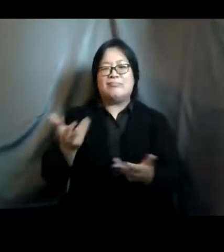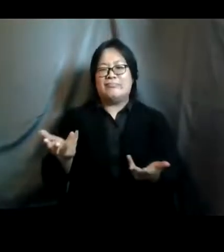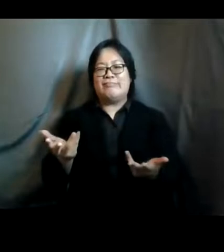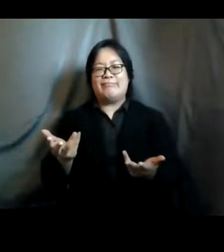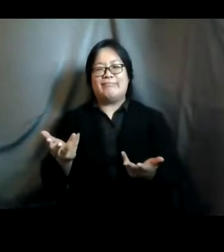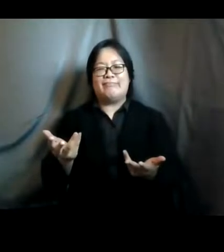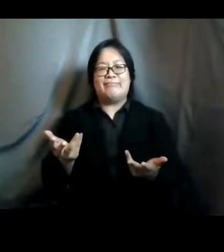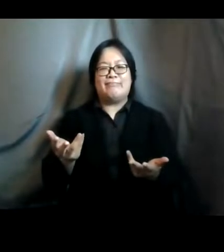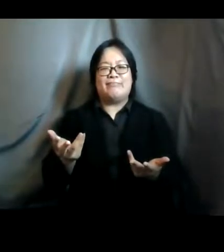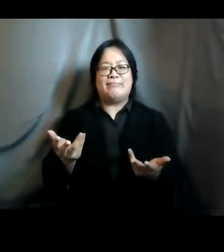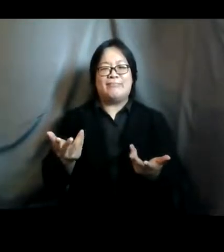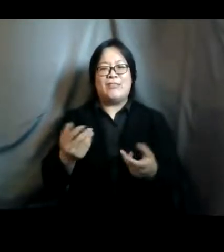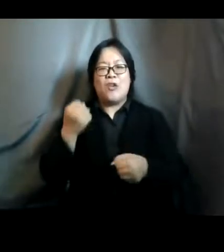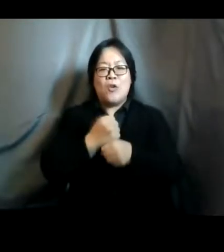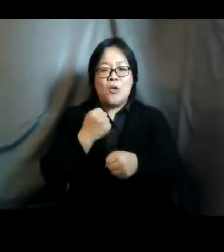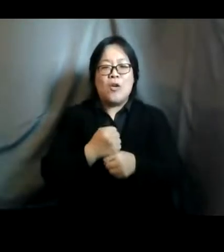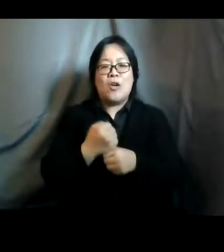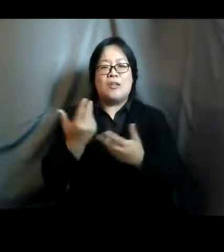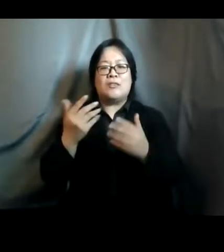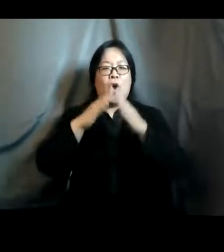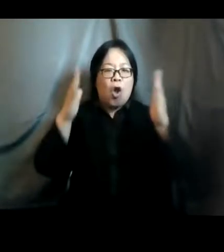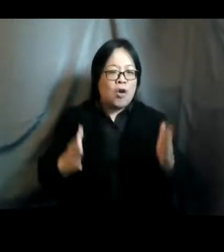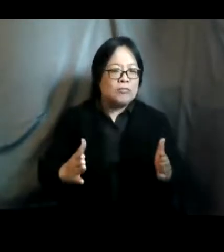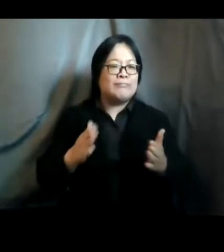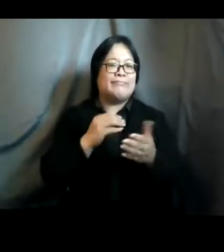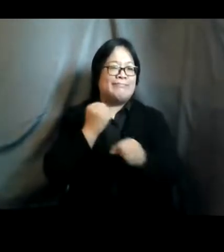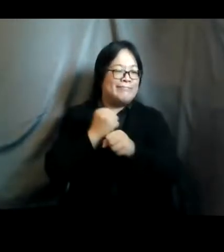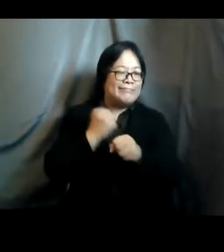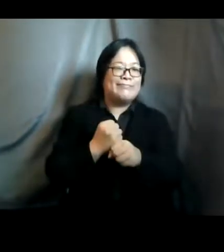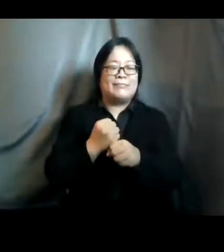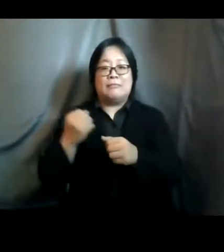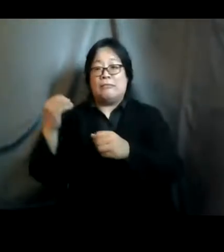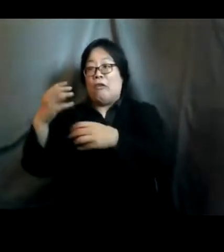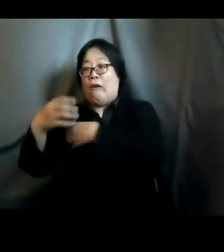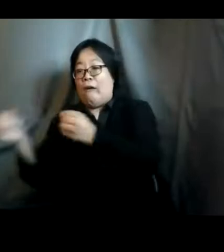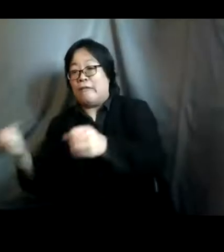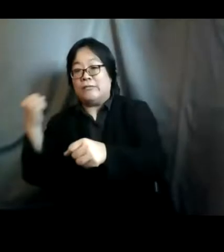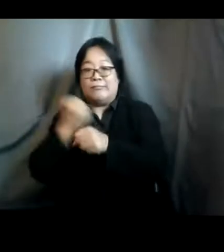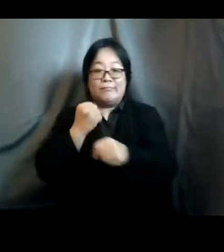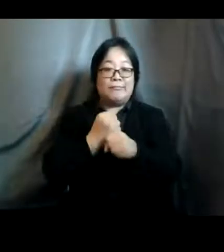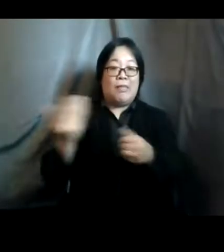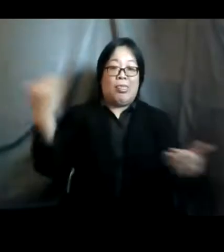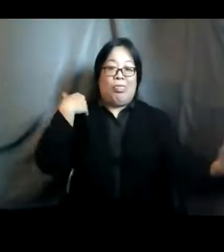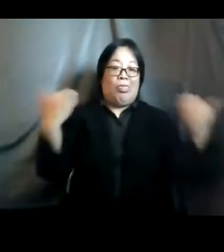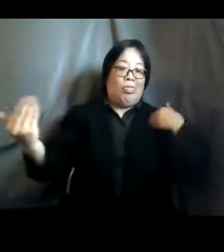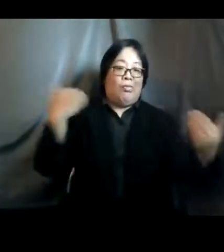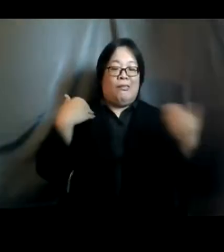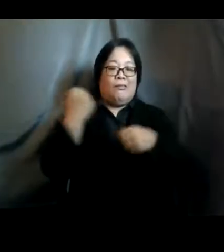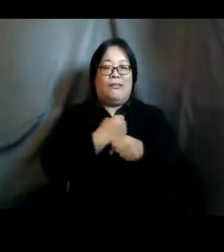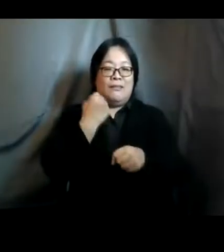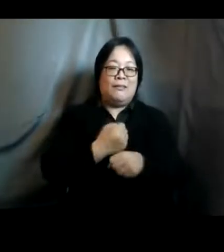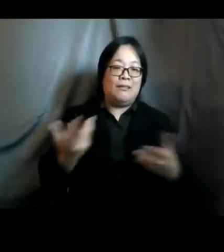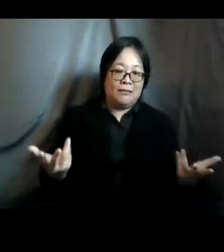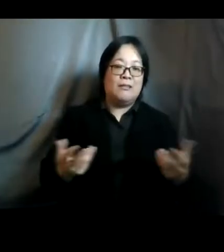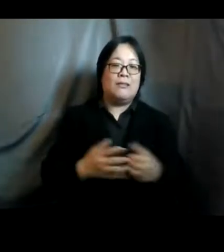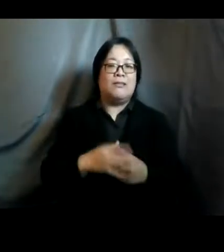the care work in the home scenario and we are actually one uh of the regions which have uh where women do i think four to